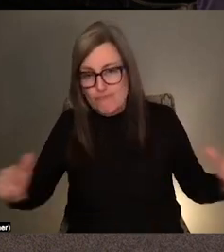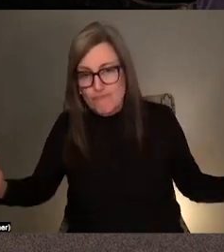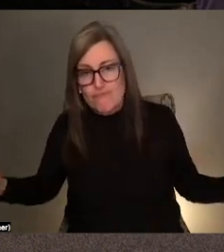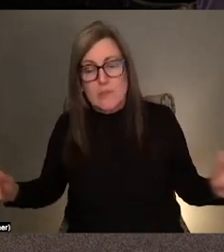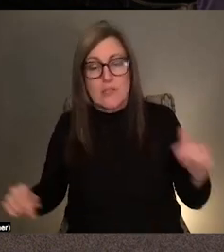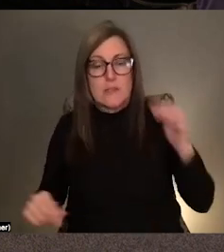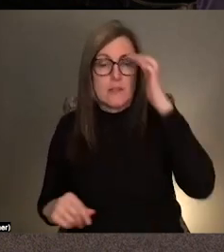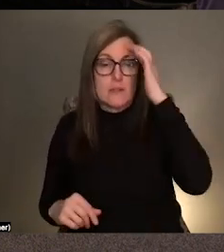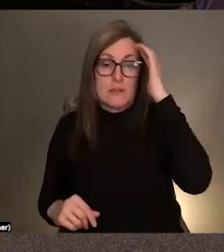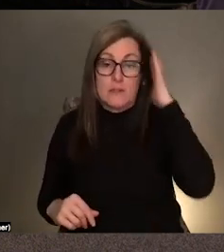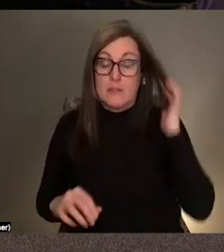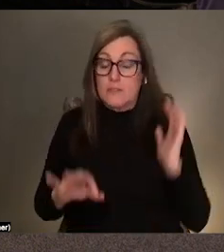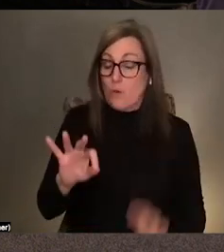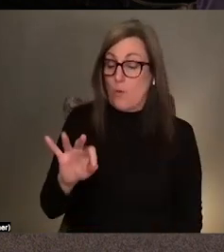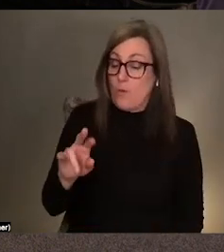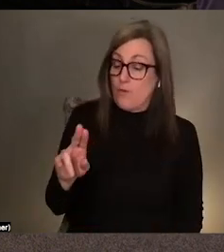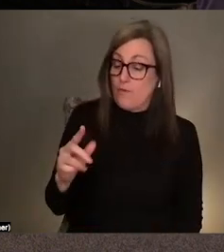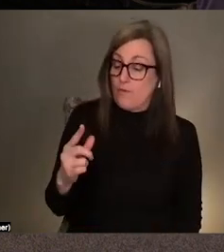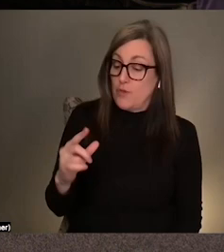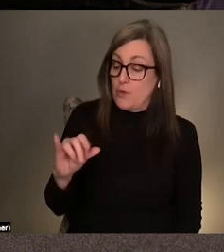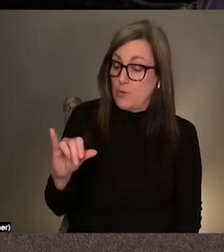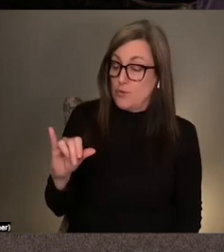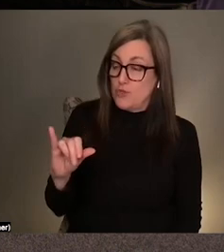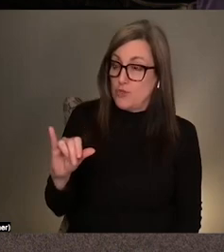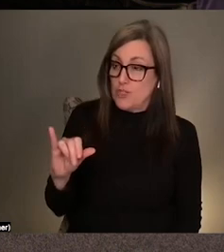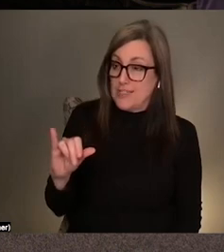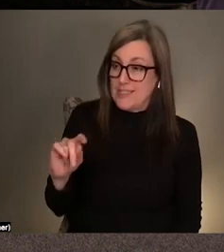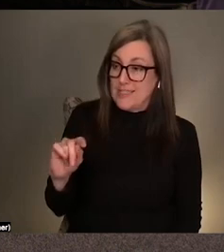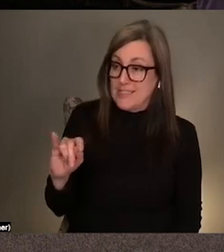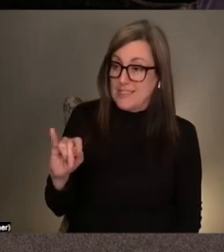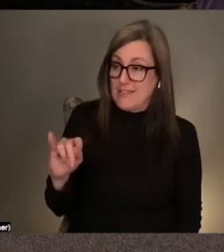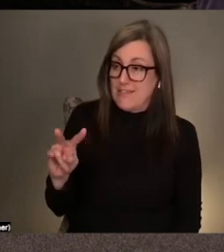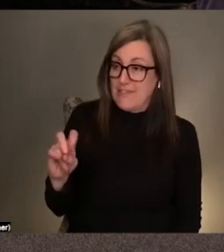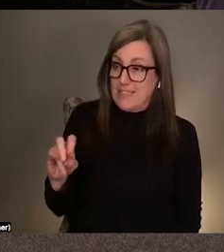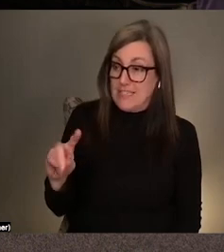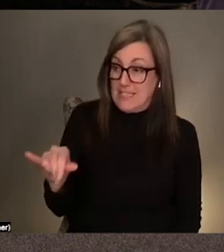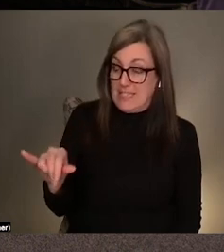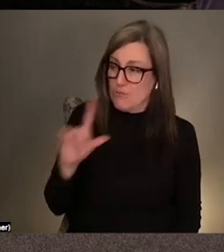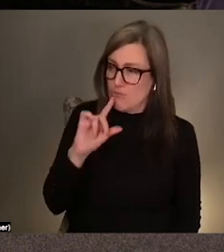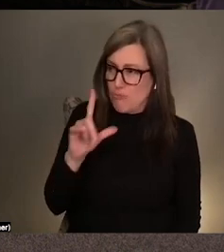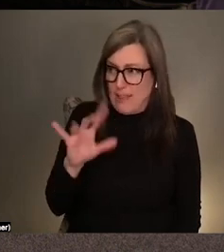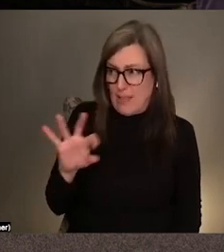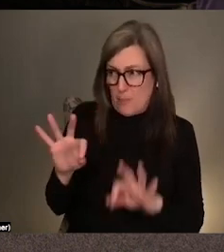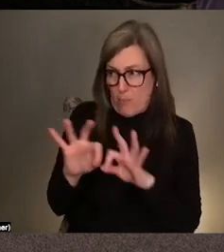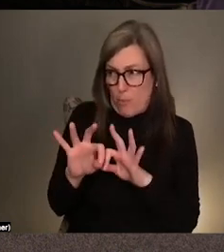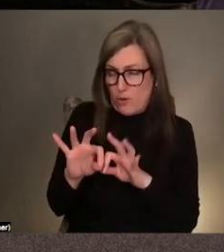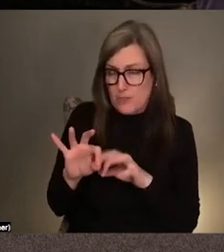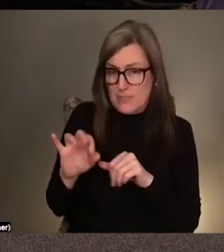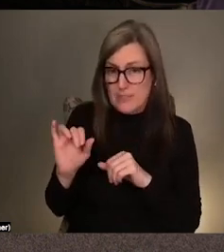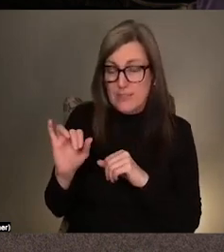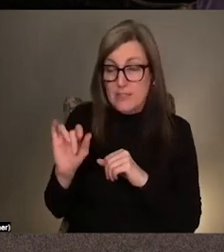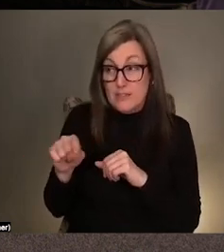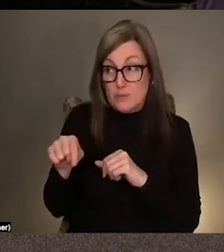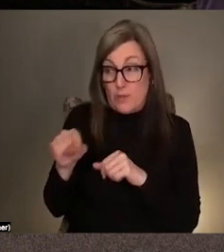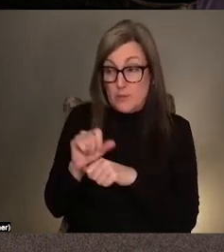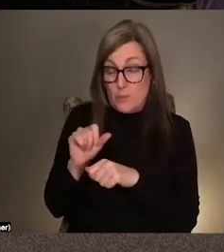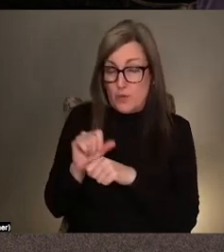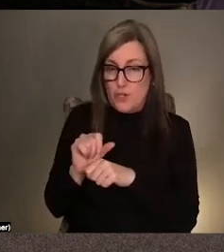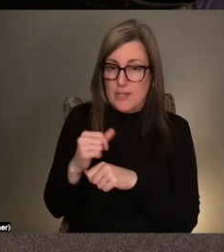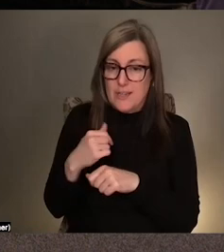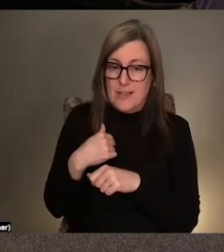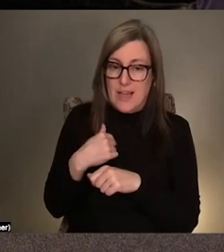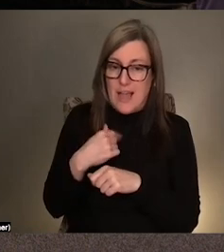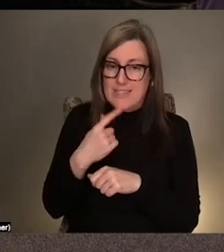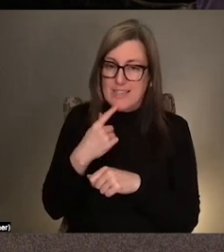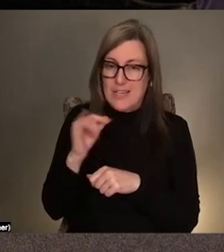is also so important to the work in the sense that when I refer to it as a moving